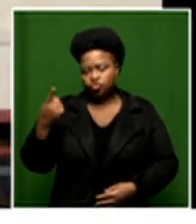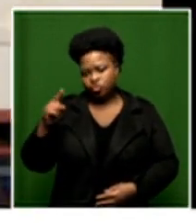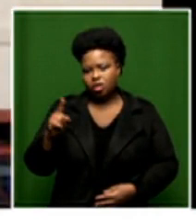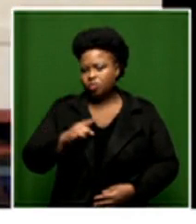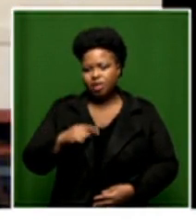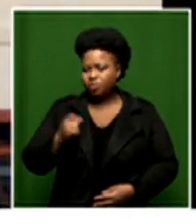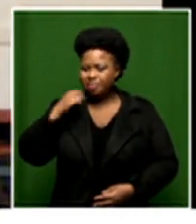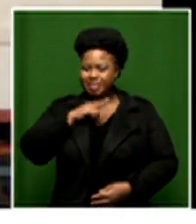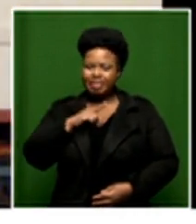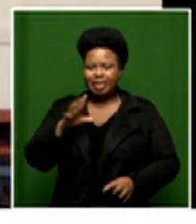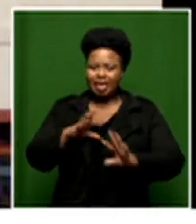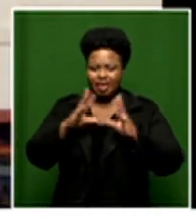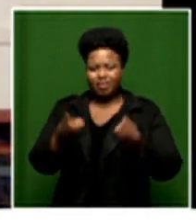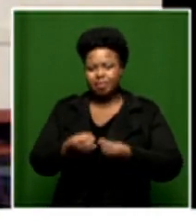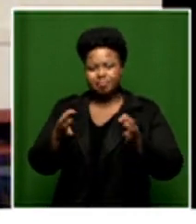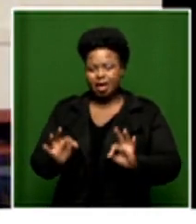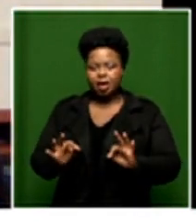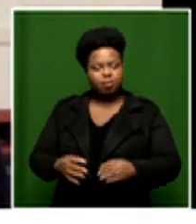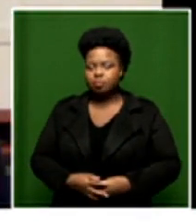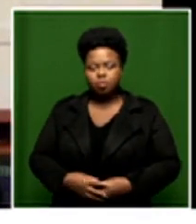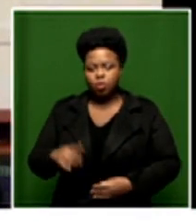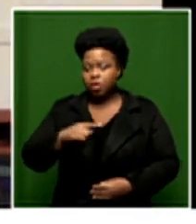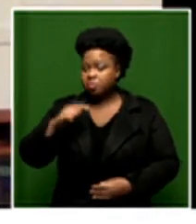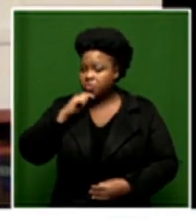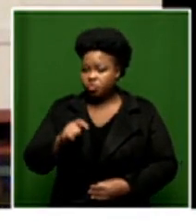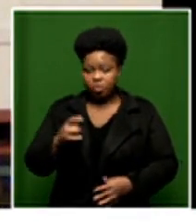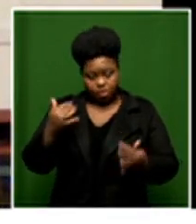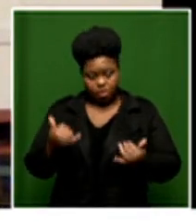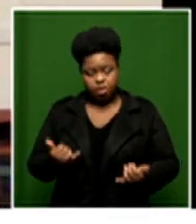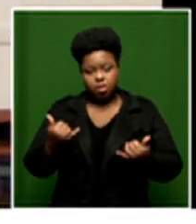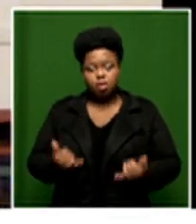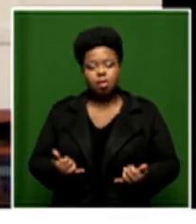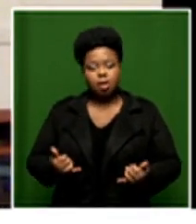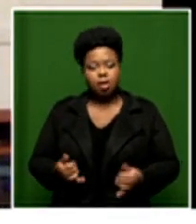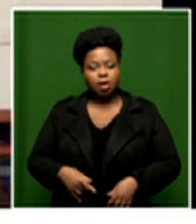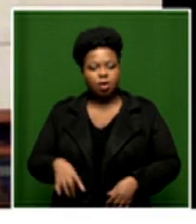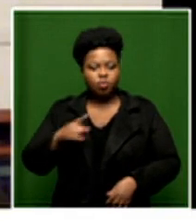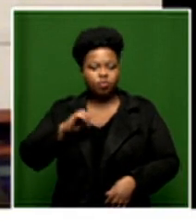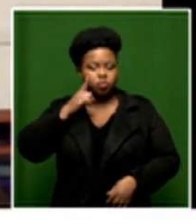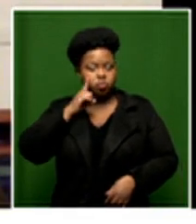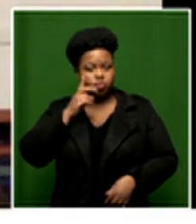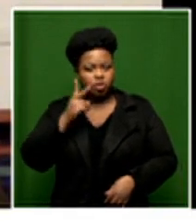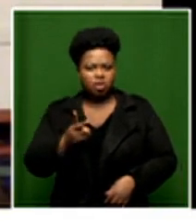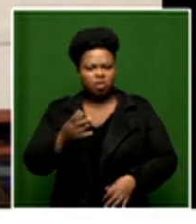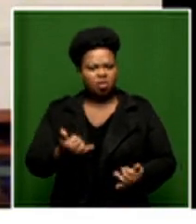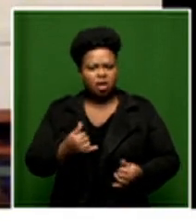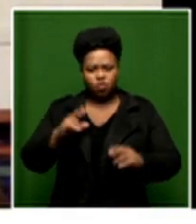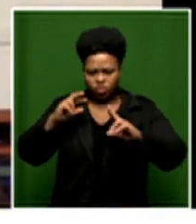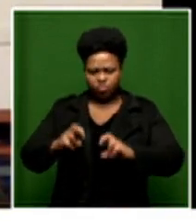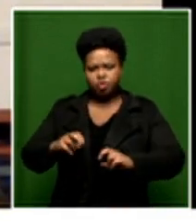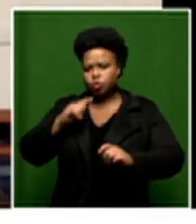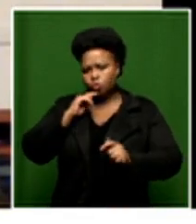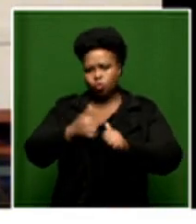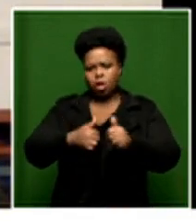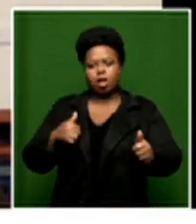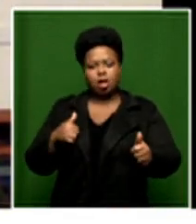can't pretend as though we are keeping up here the truth is at this point uh if we were to if we were to take a dipstick we probably are behind